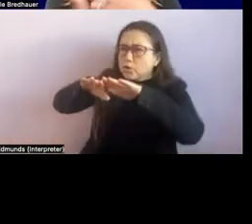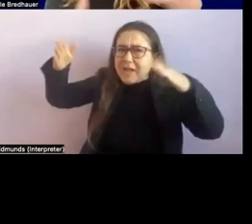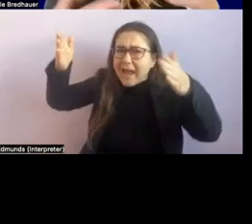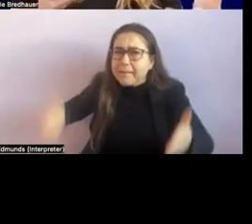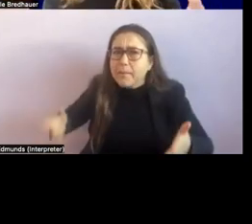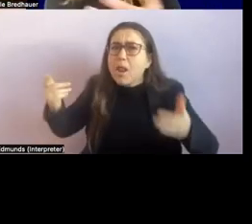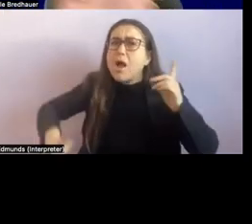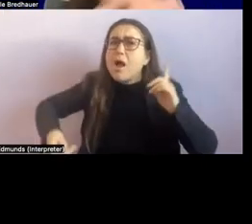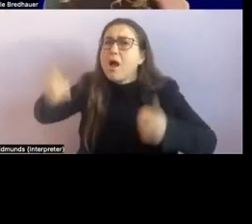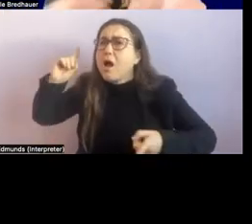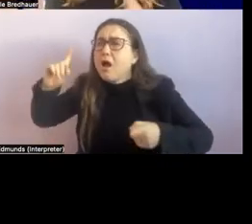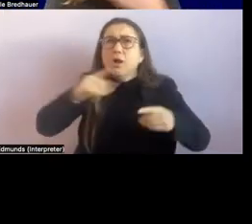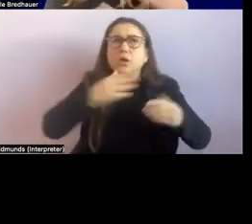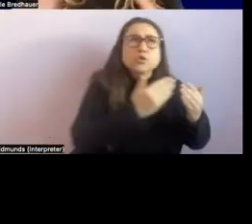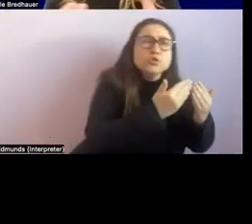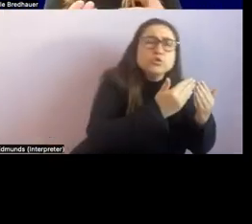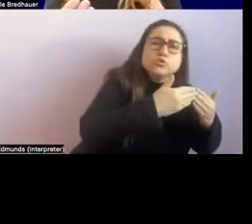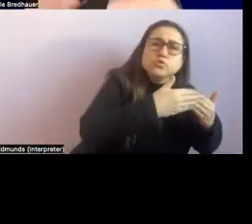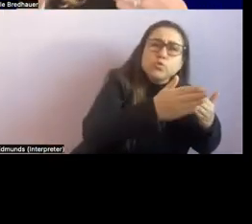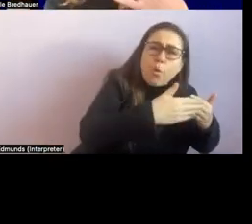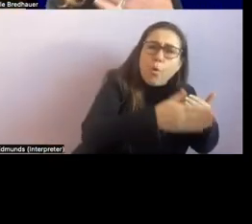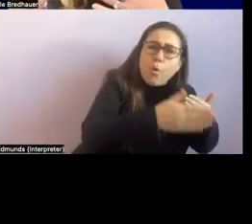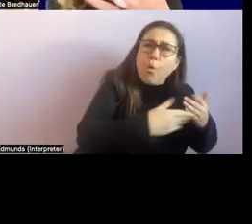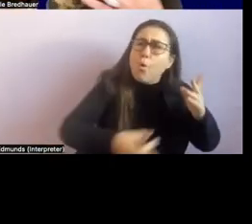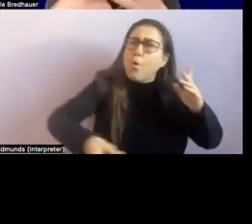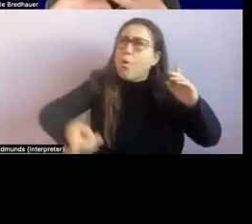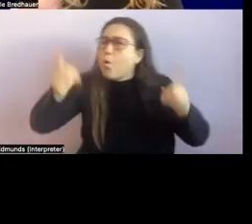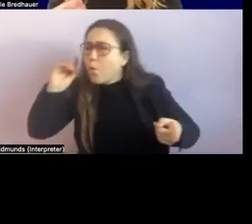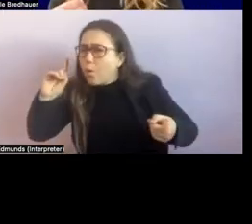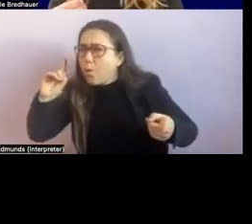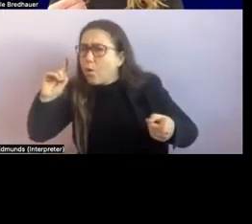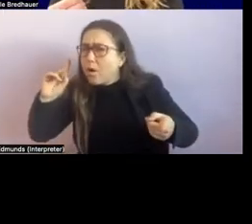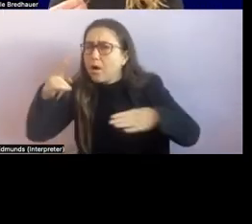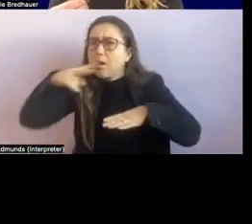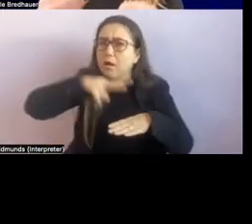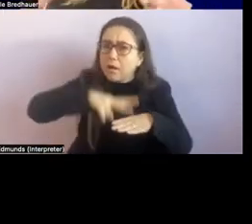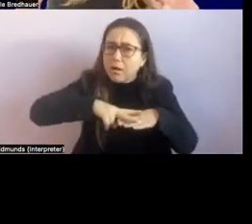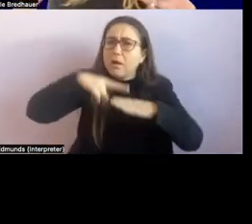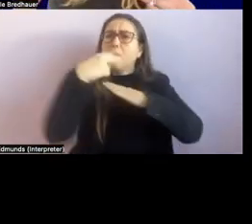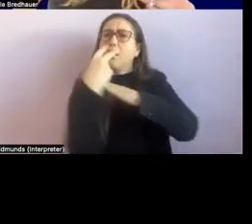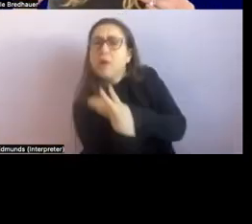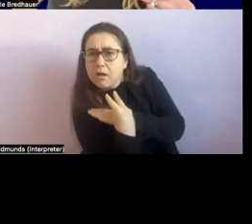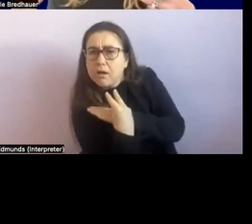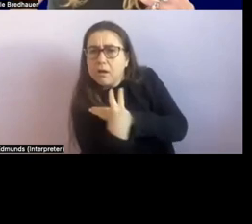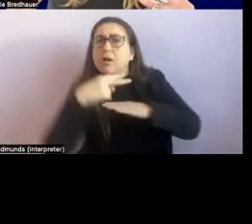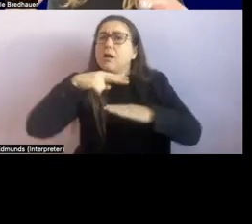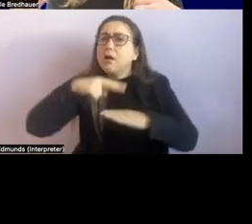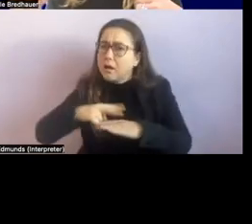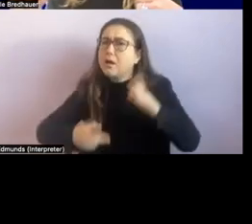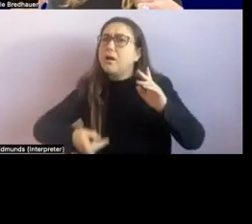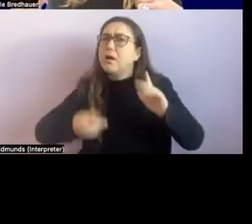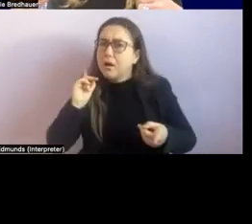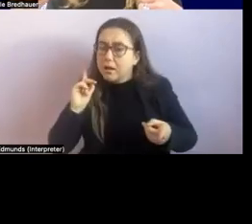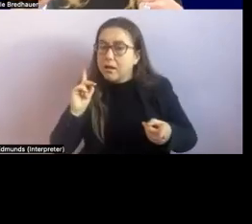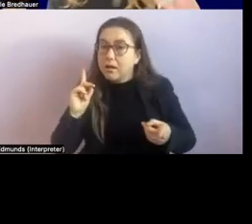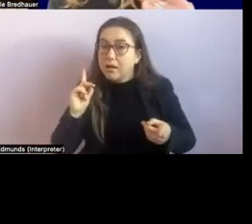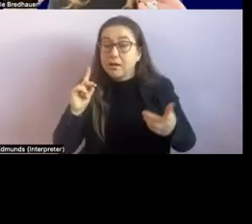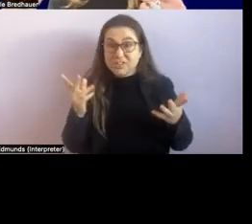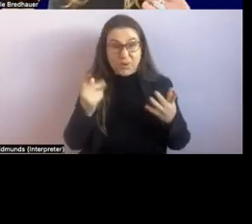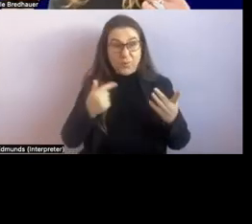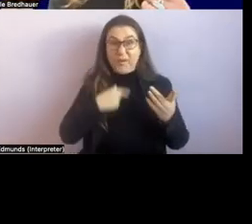we see the spatial relations the learning all coming together um that is um